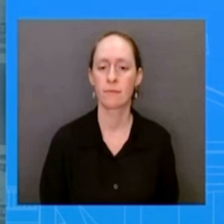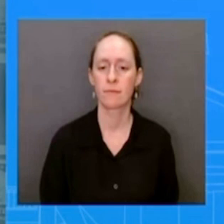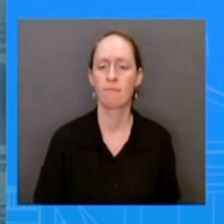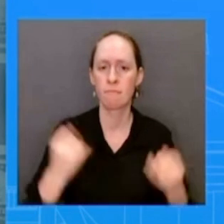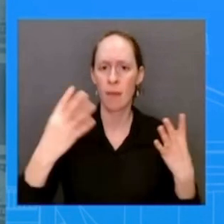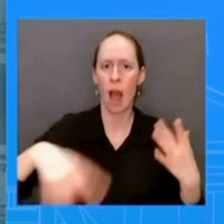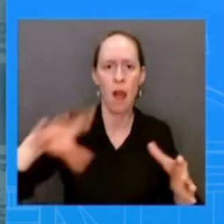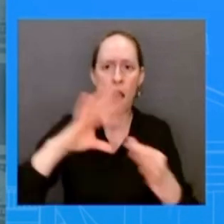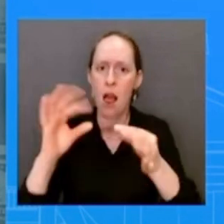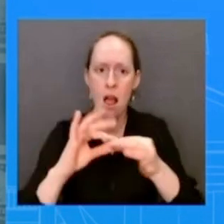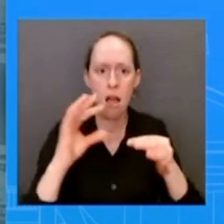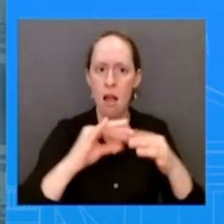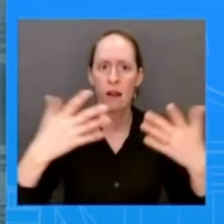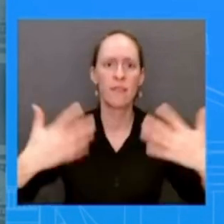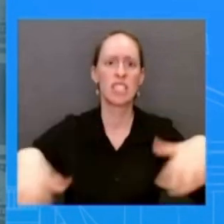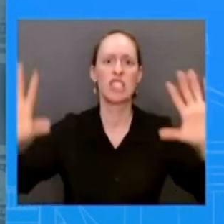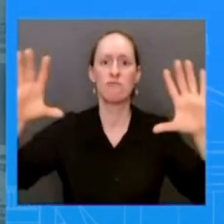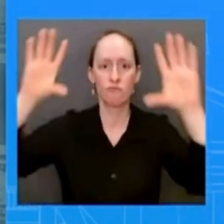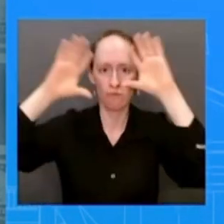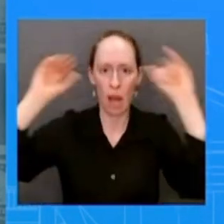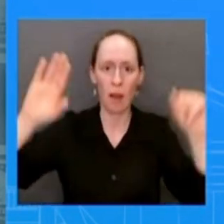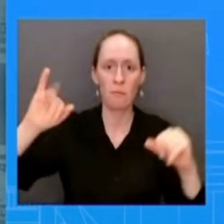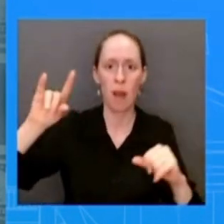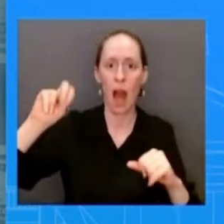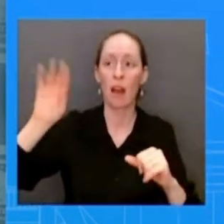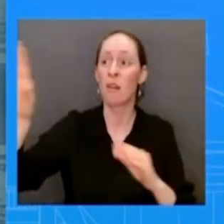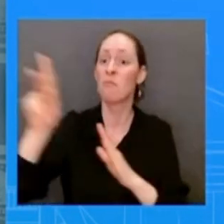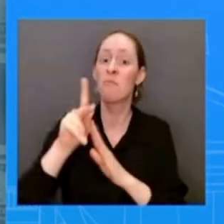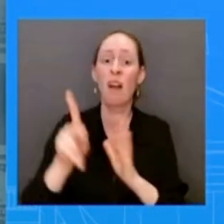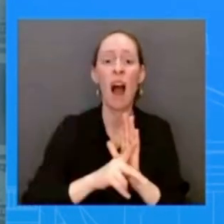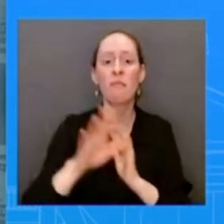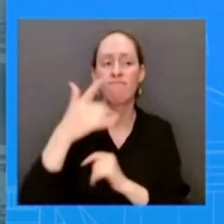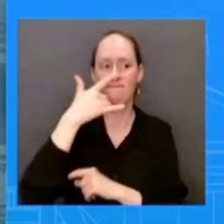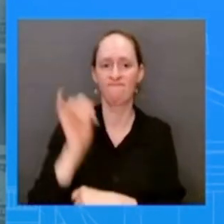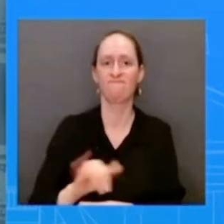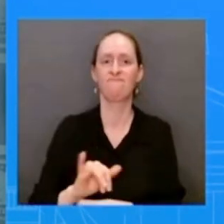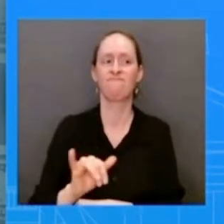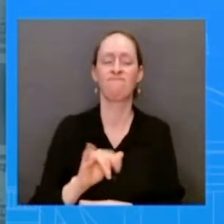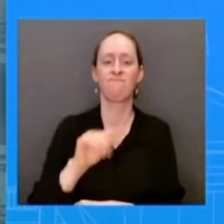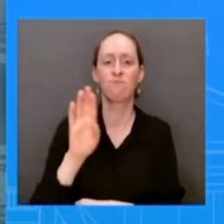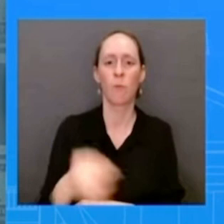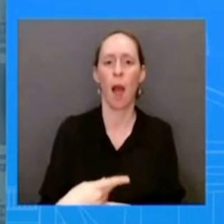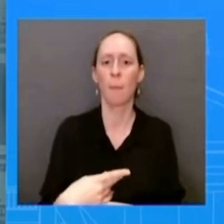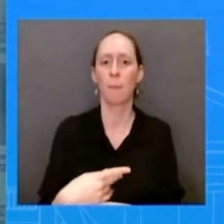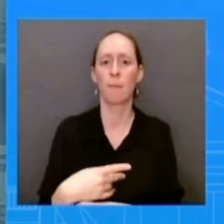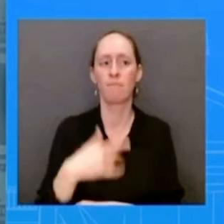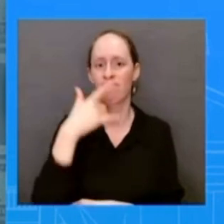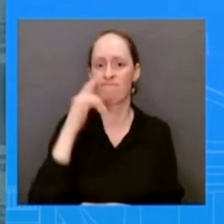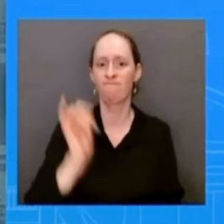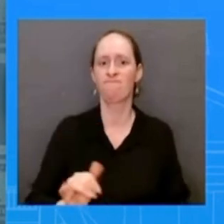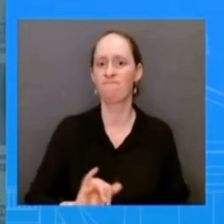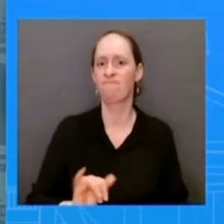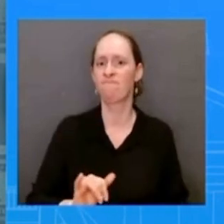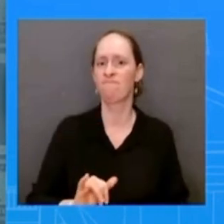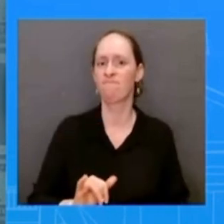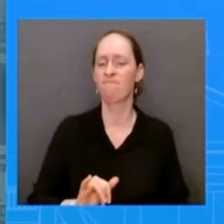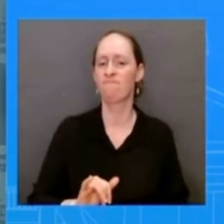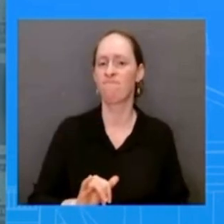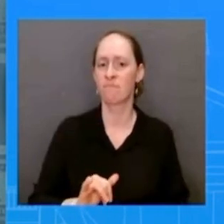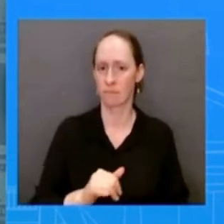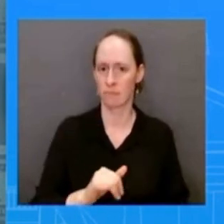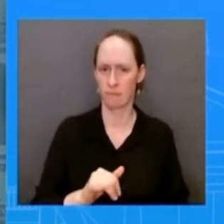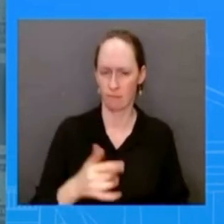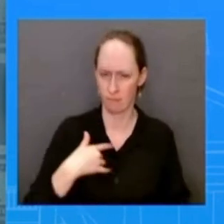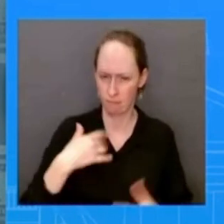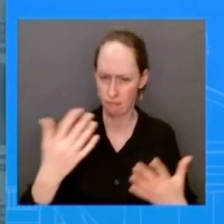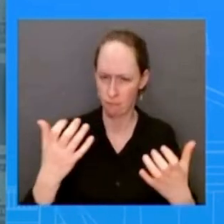administration the administration before us was a gutting of the immigration system that is what they led with and that's what they